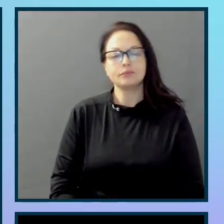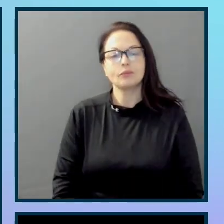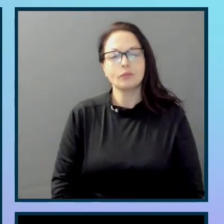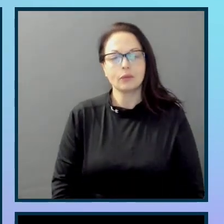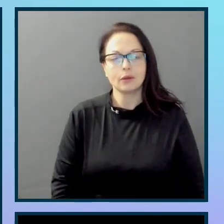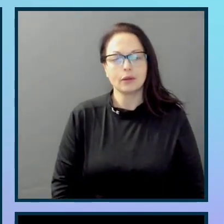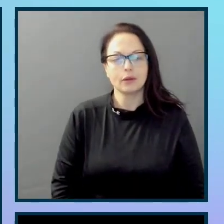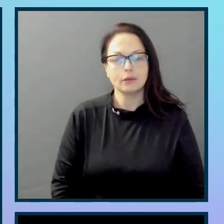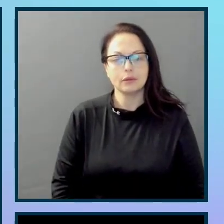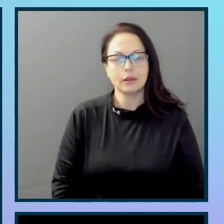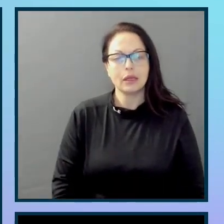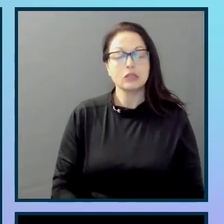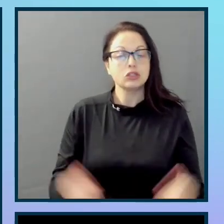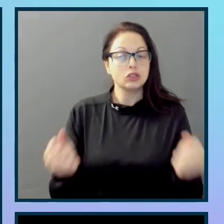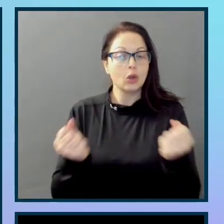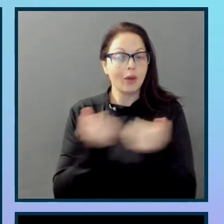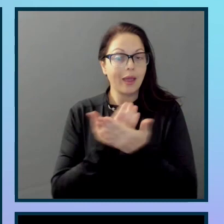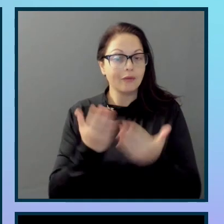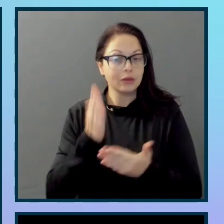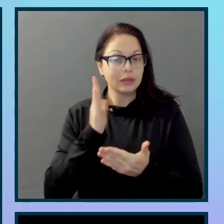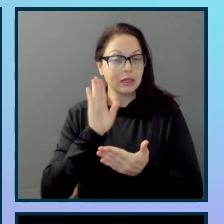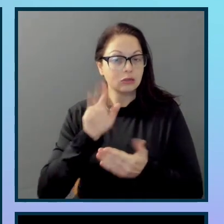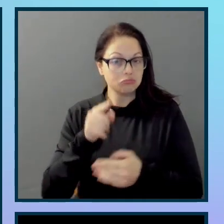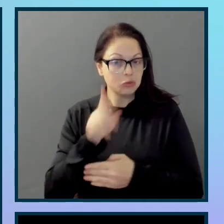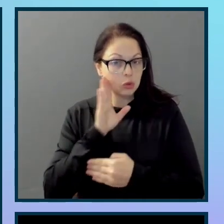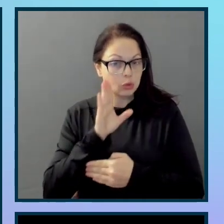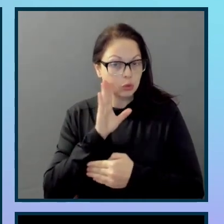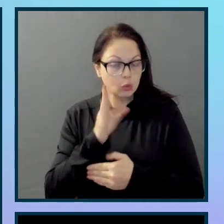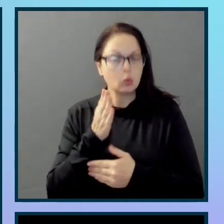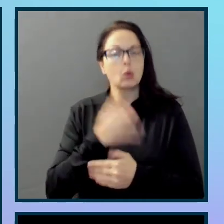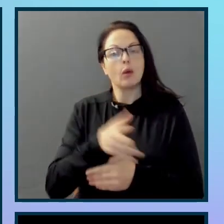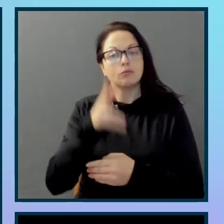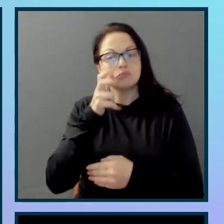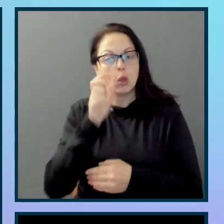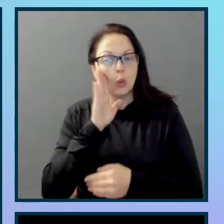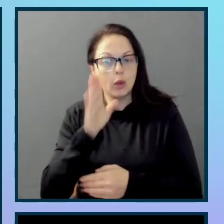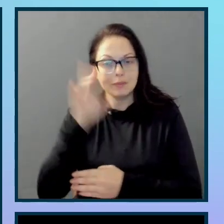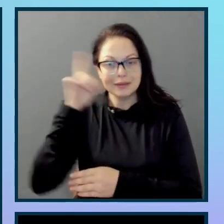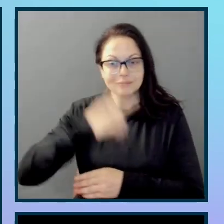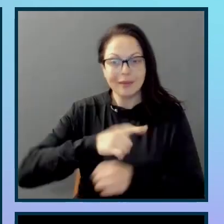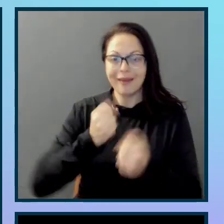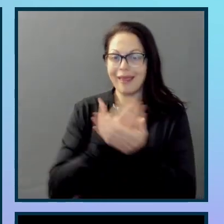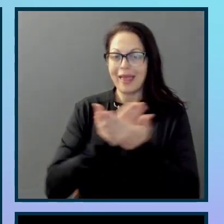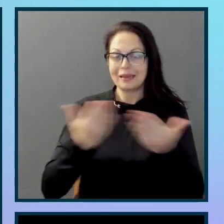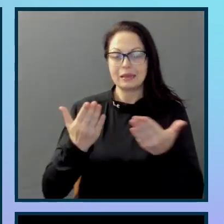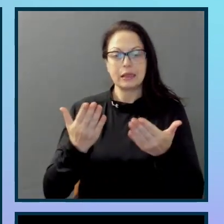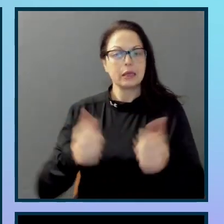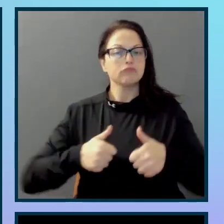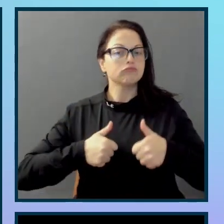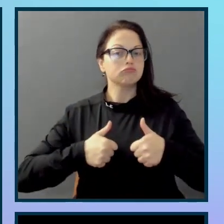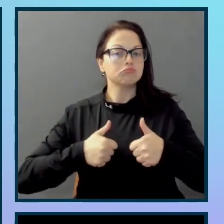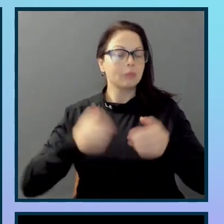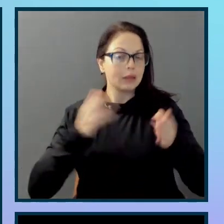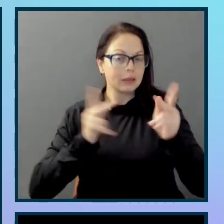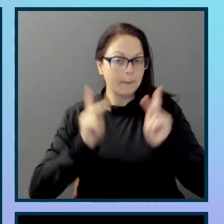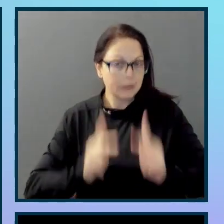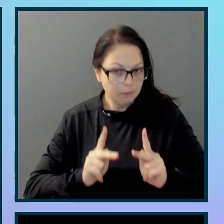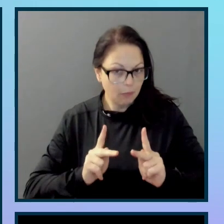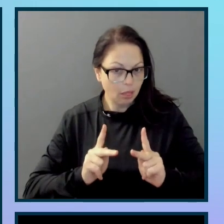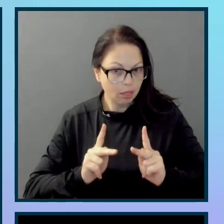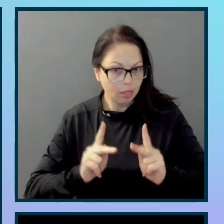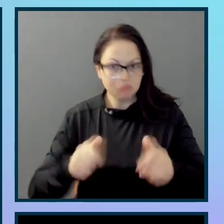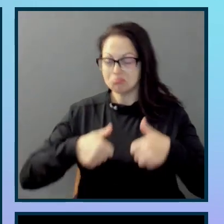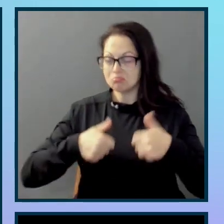Almost everything you're about to hear in these stories is fictional. Any resemblance to actual events or people living or dead is entirely coincidental,